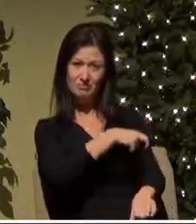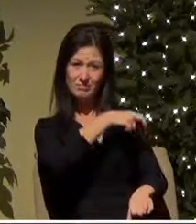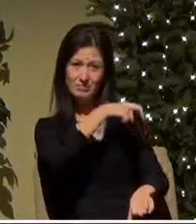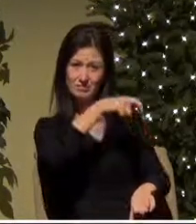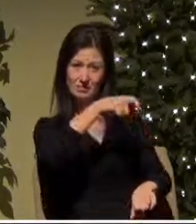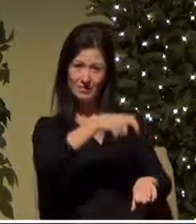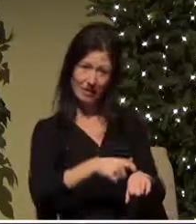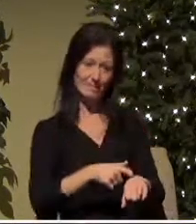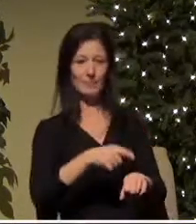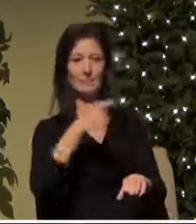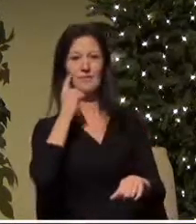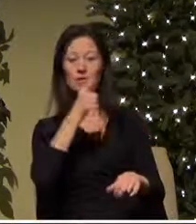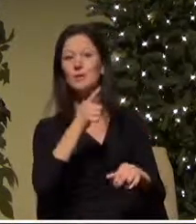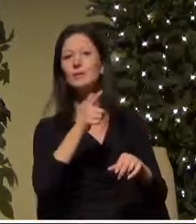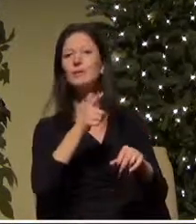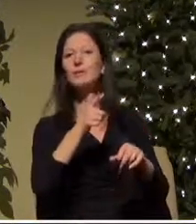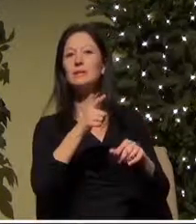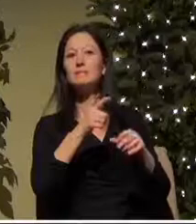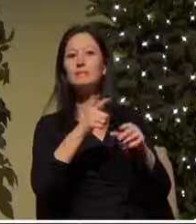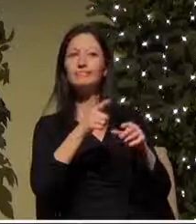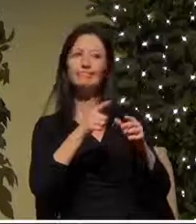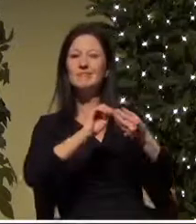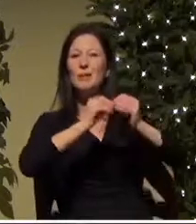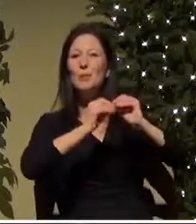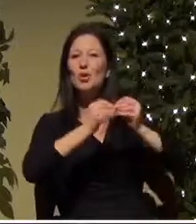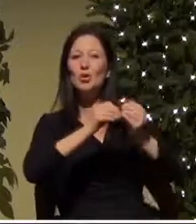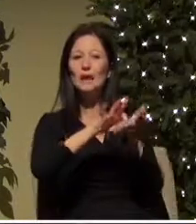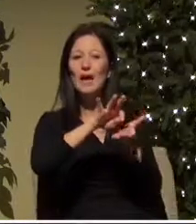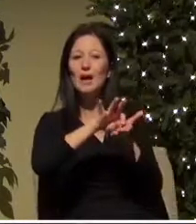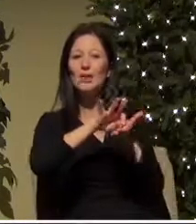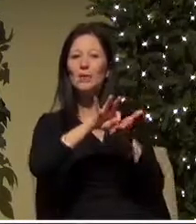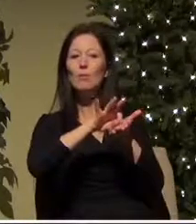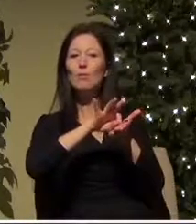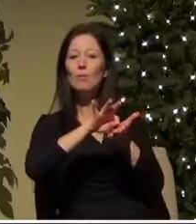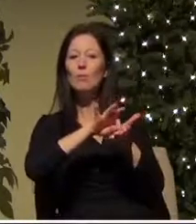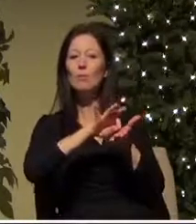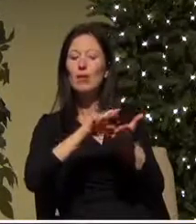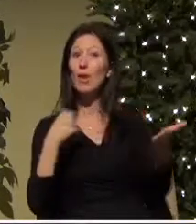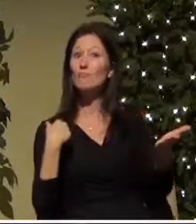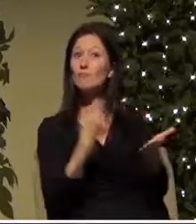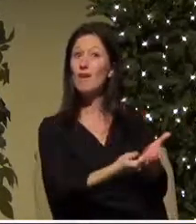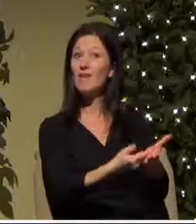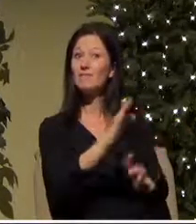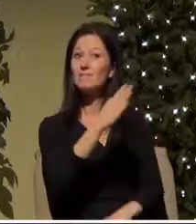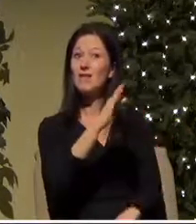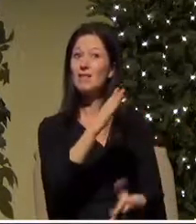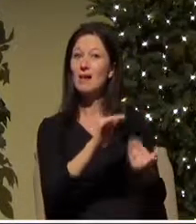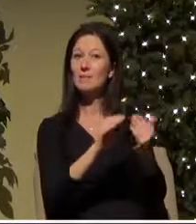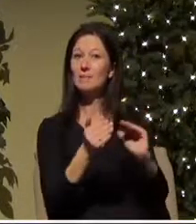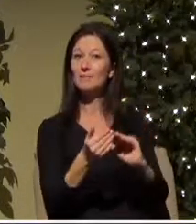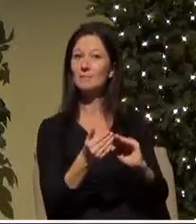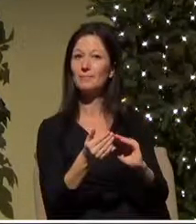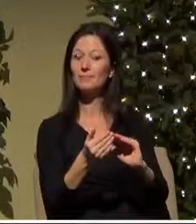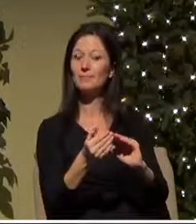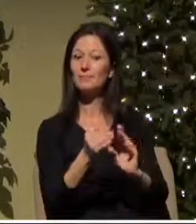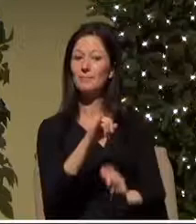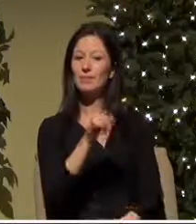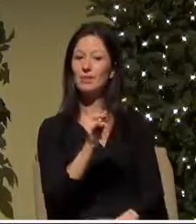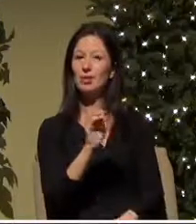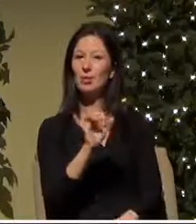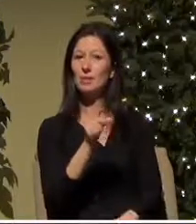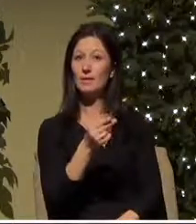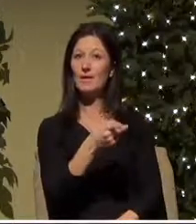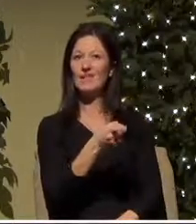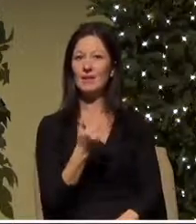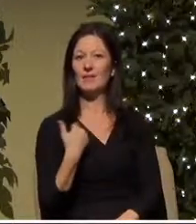census that is taking place they've arrived at Bethlehem and Bethlehem is a place where we're told that Joseph has